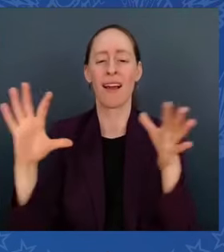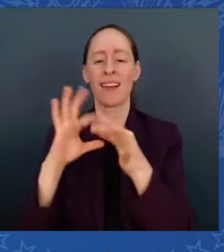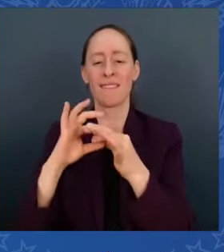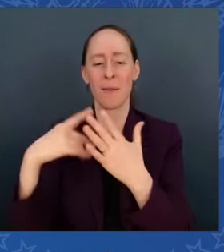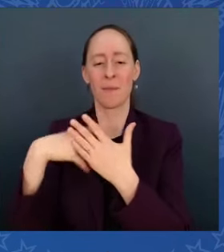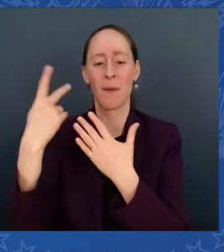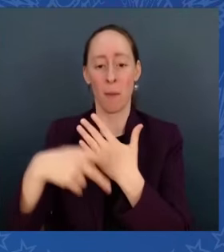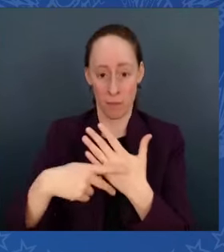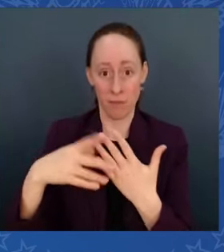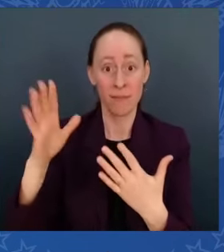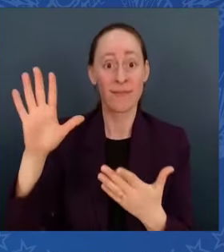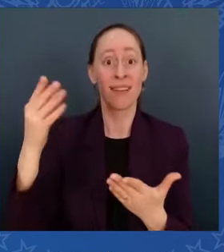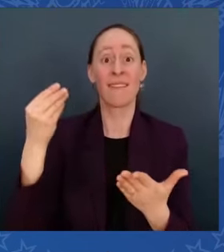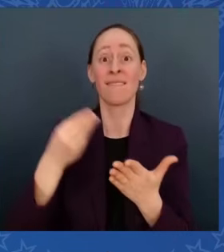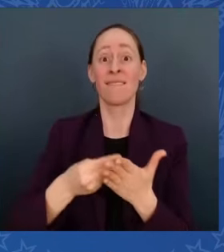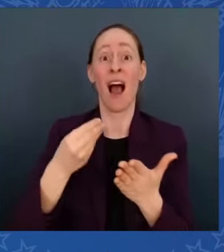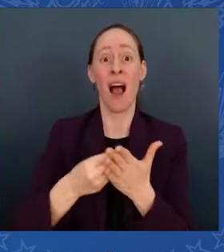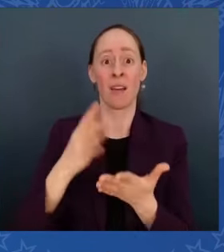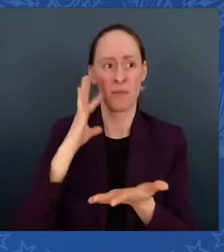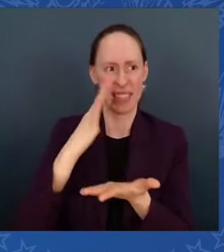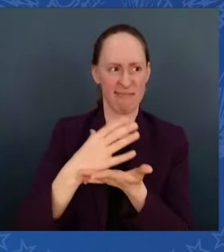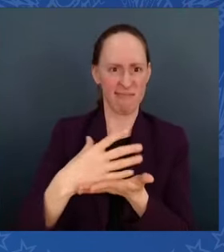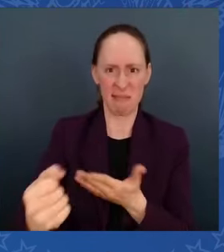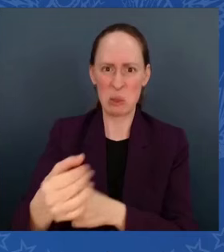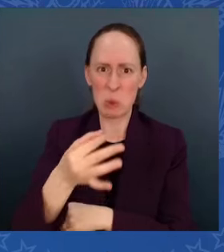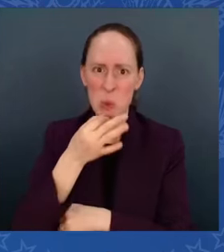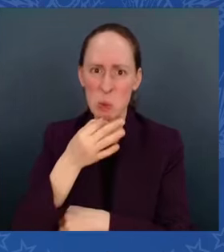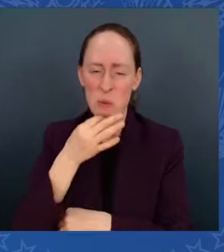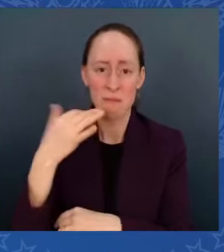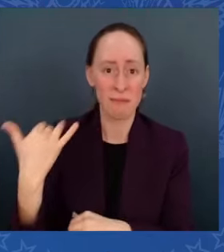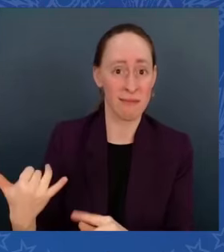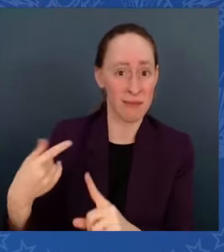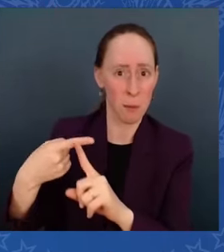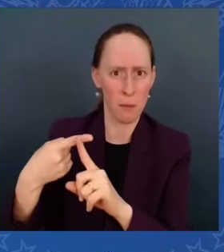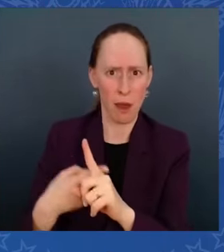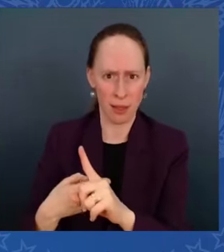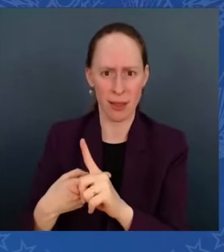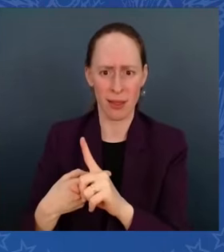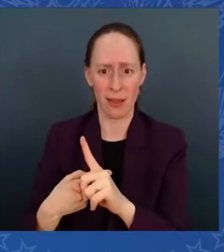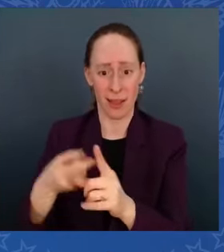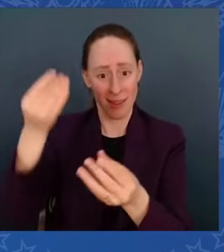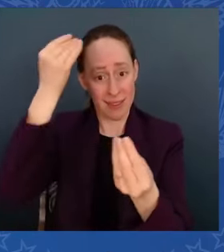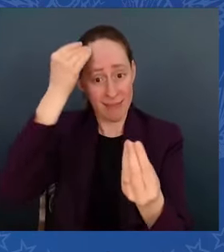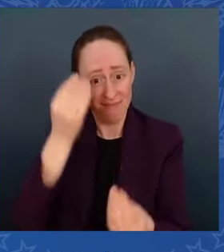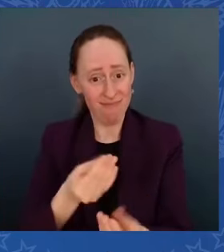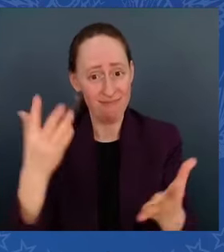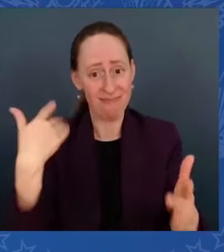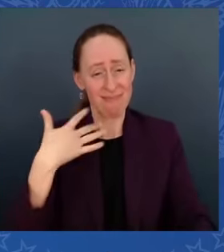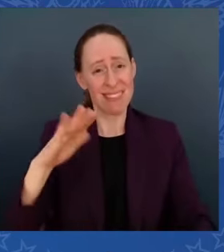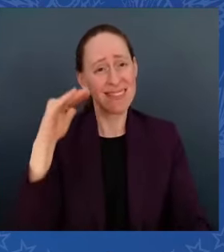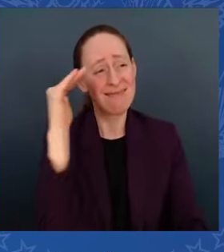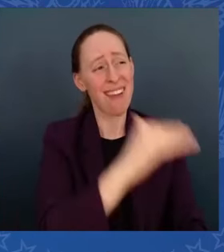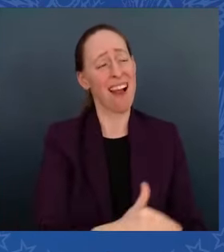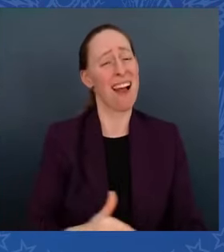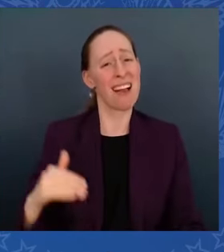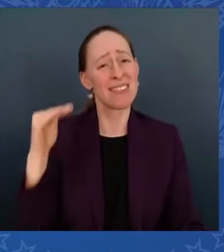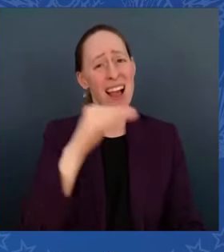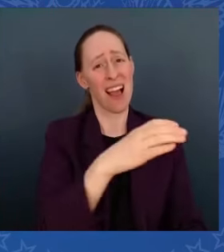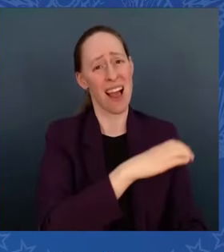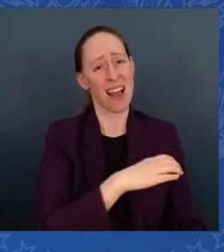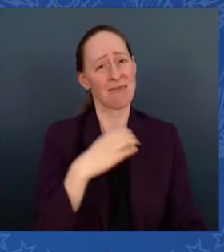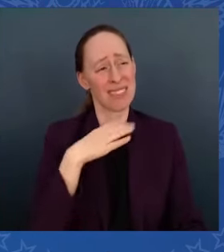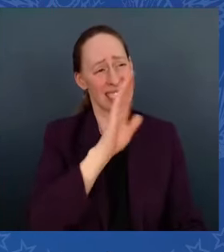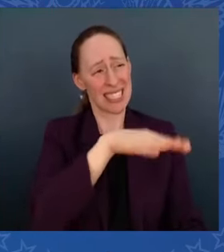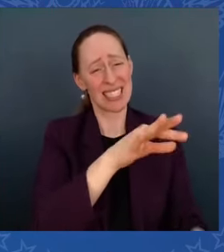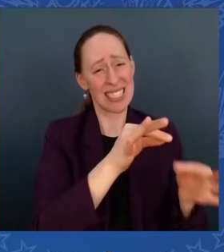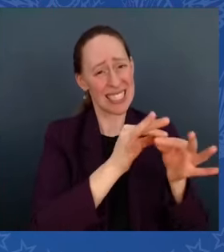for months now, I've asked the Congress to extend the funding. But my Republican friends in Congress have failed to act. Now I'm